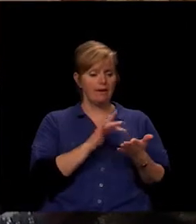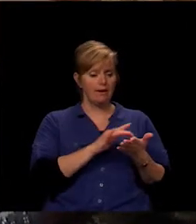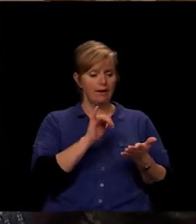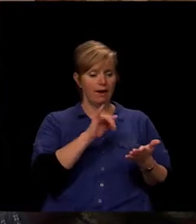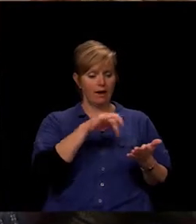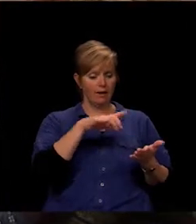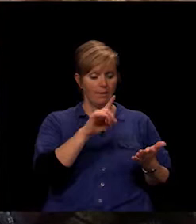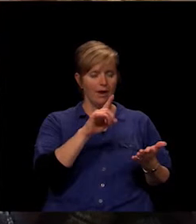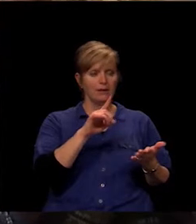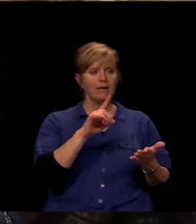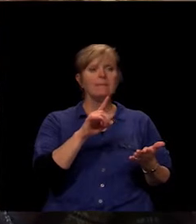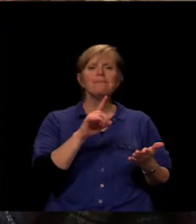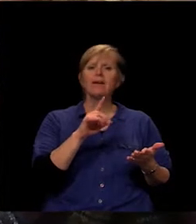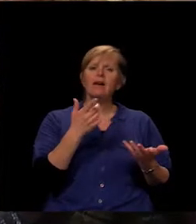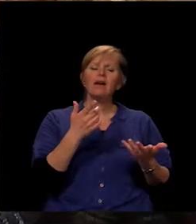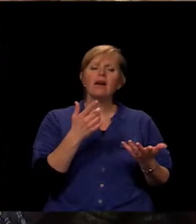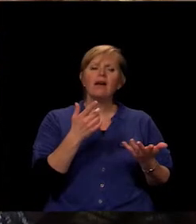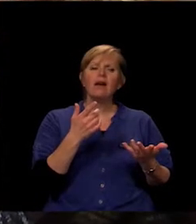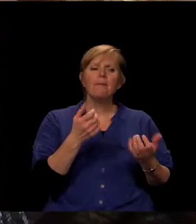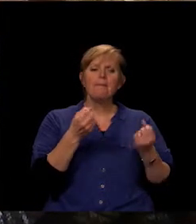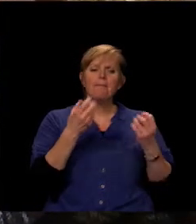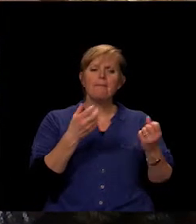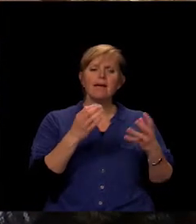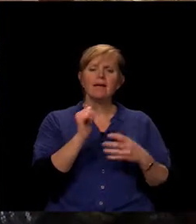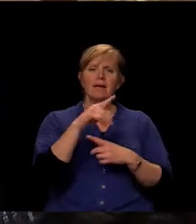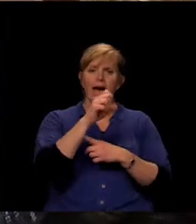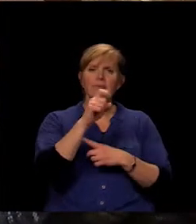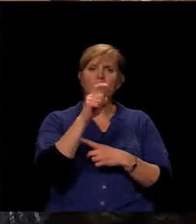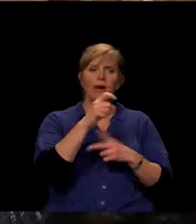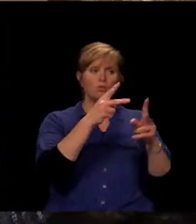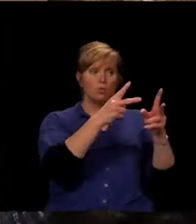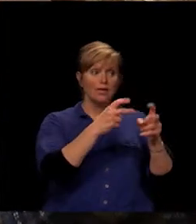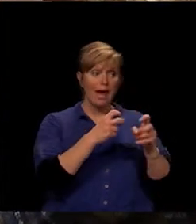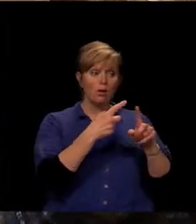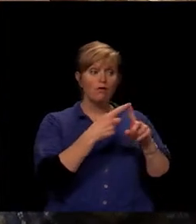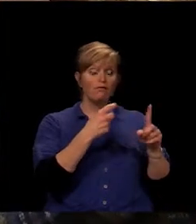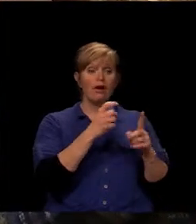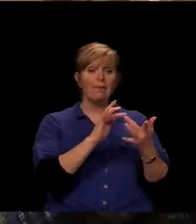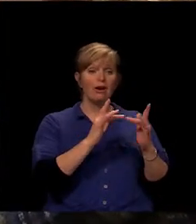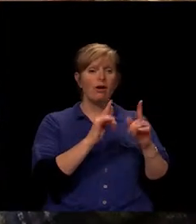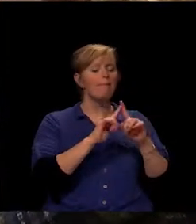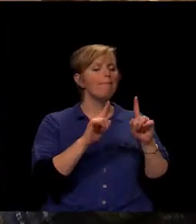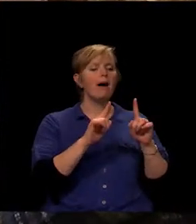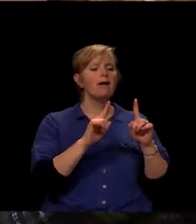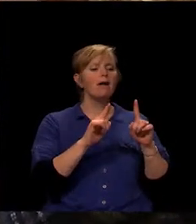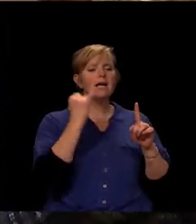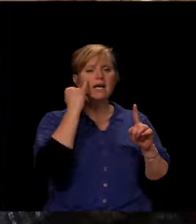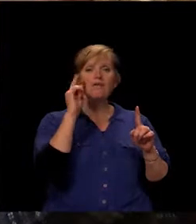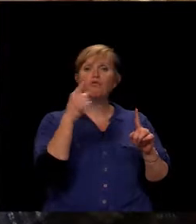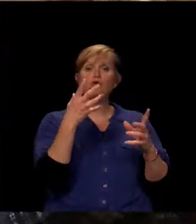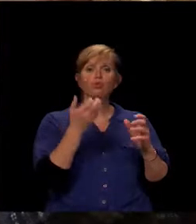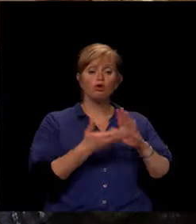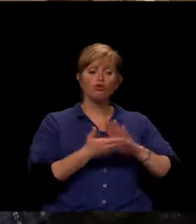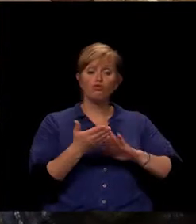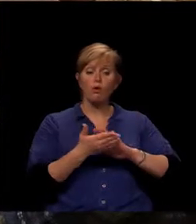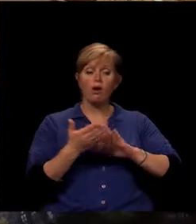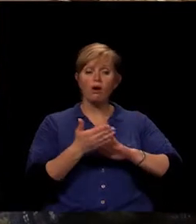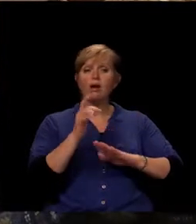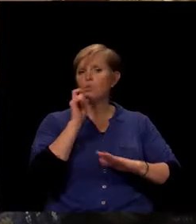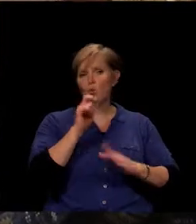while you download them from the internet, you don't necessarily have to have an internet connection to run the app once it's on the device.